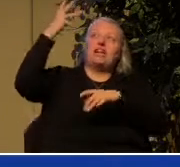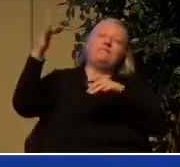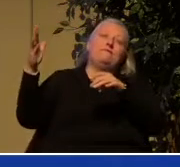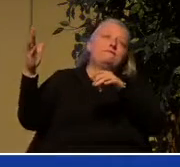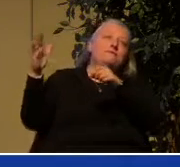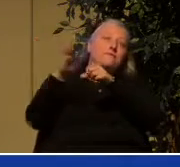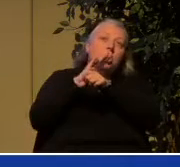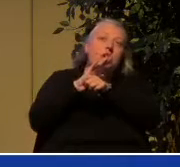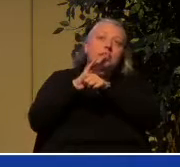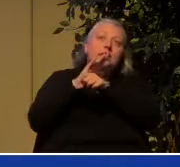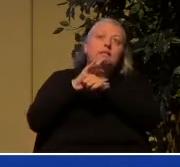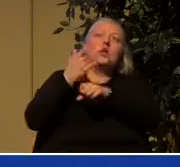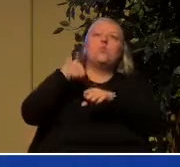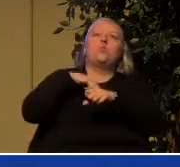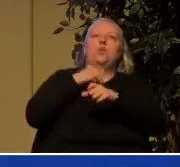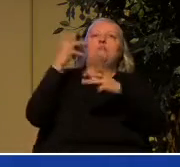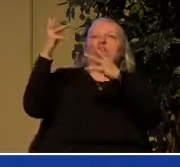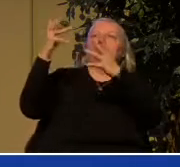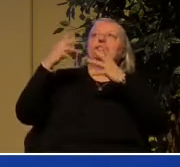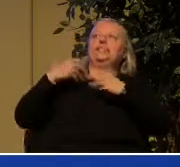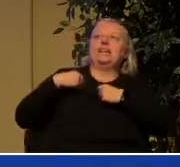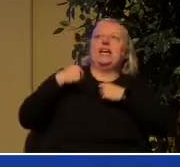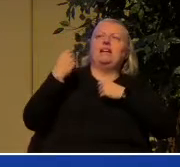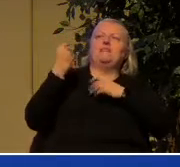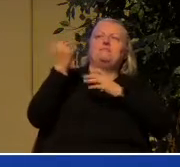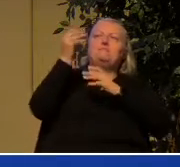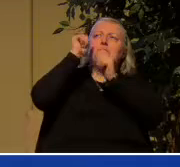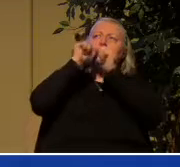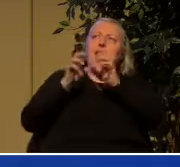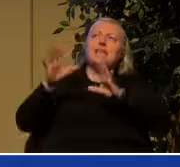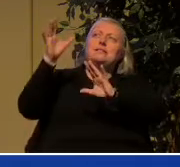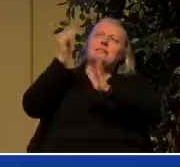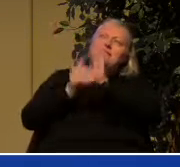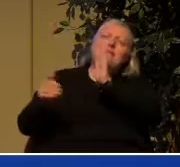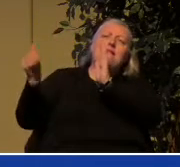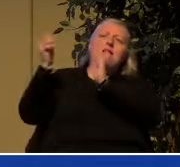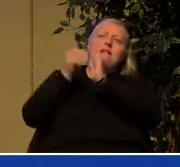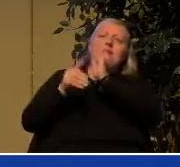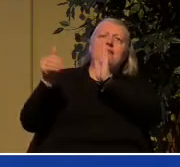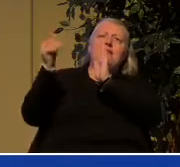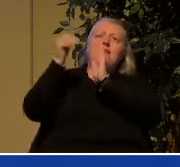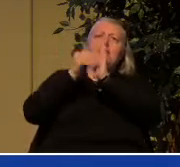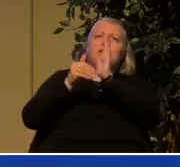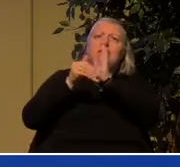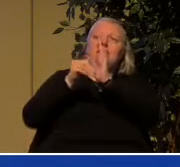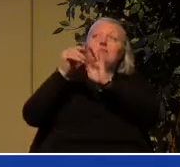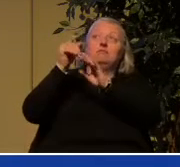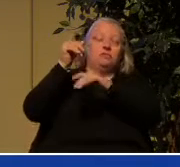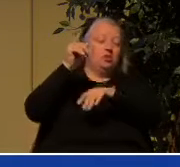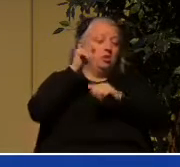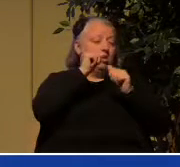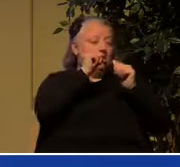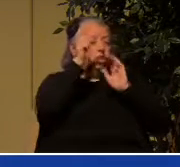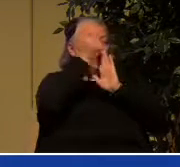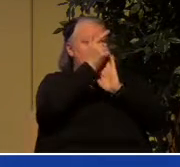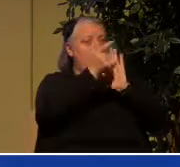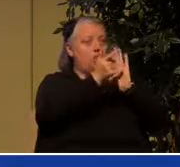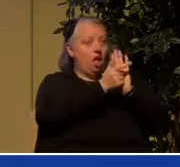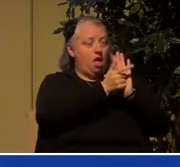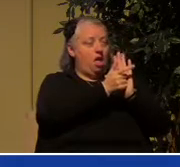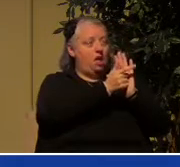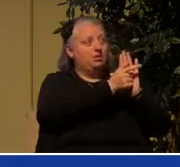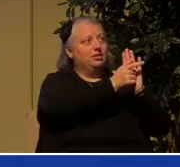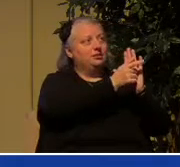we have all received one blessing after another the law was given through Moses grace and